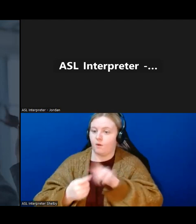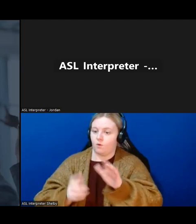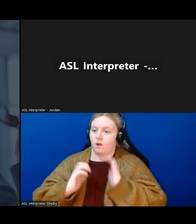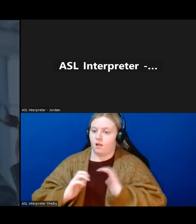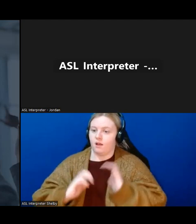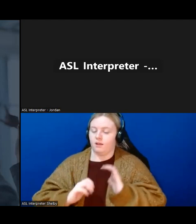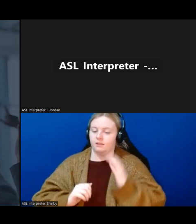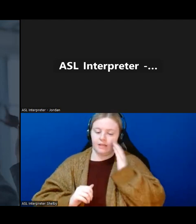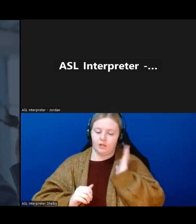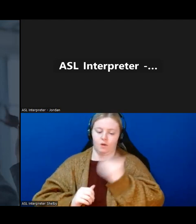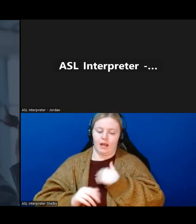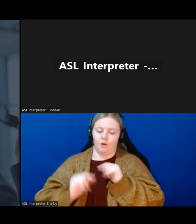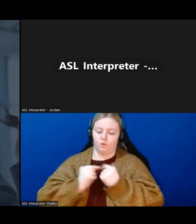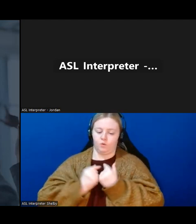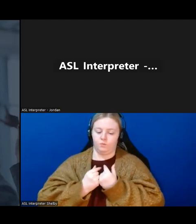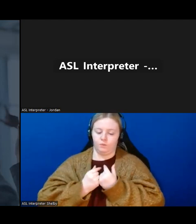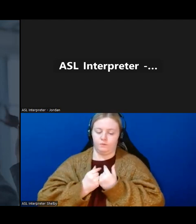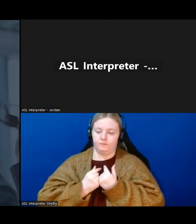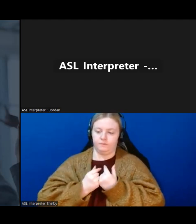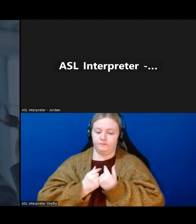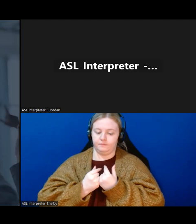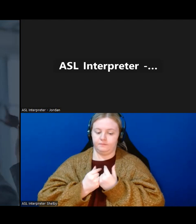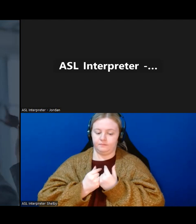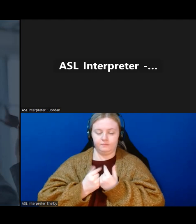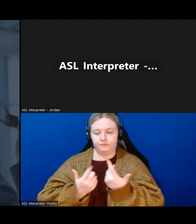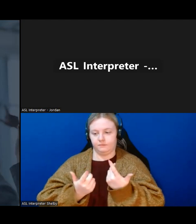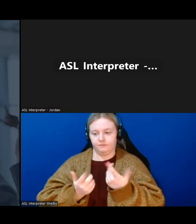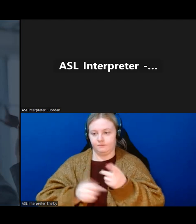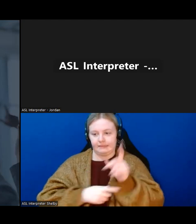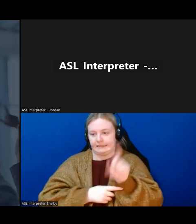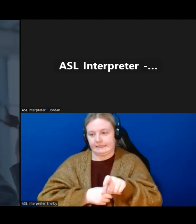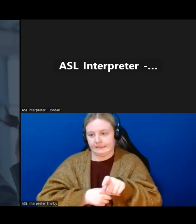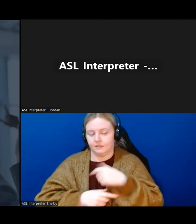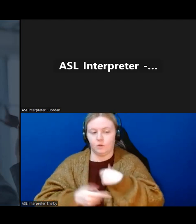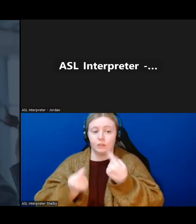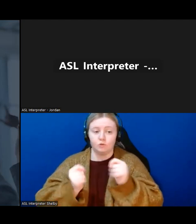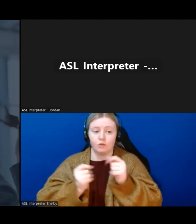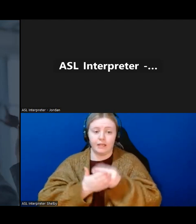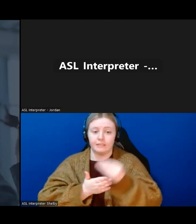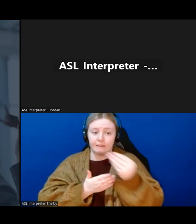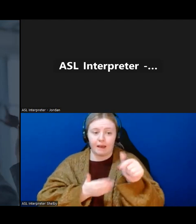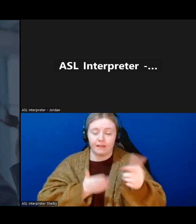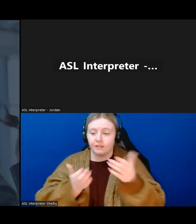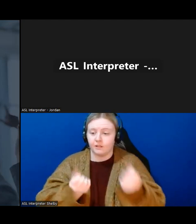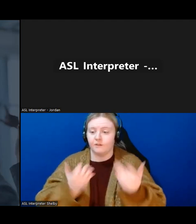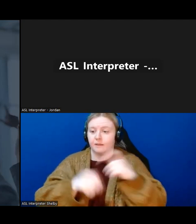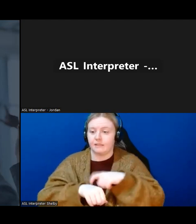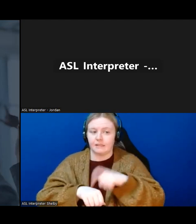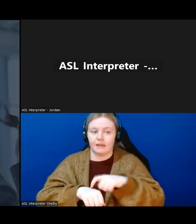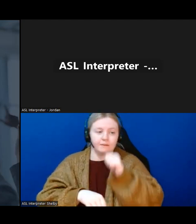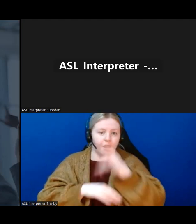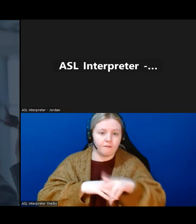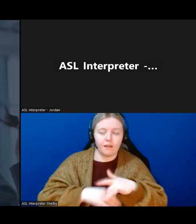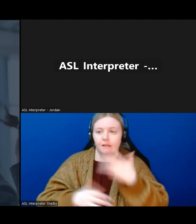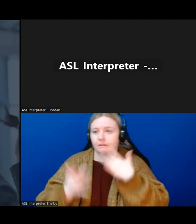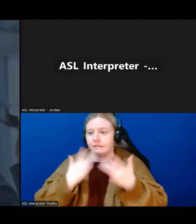in our group, it's much needed. We tried to purchase these services many times. They're not available or are too